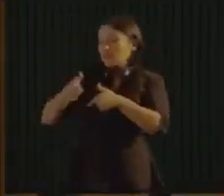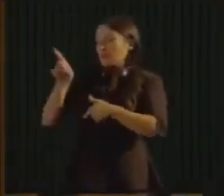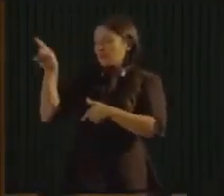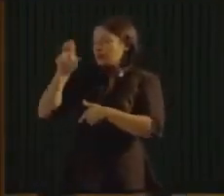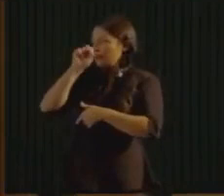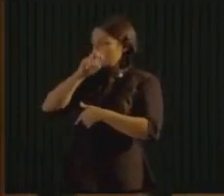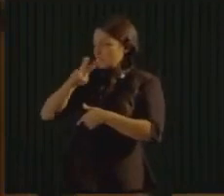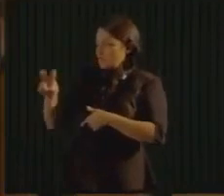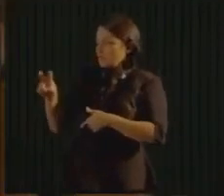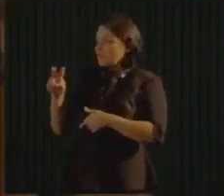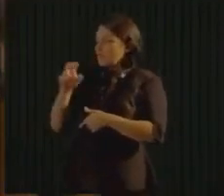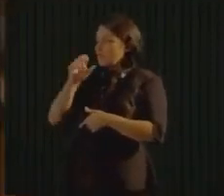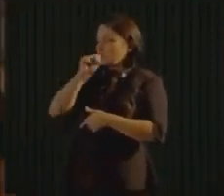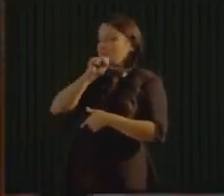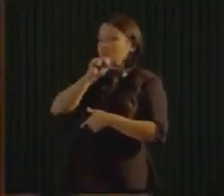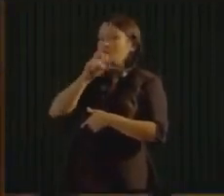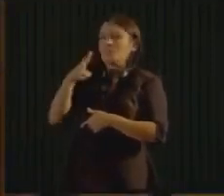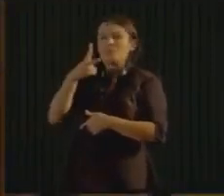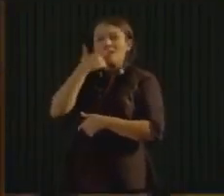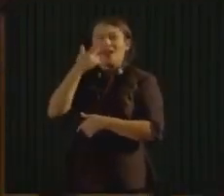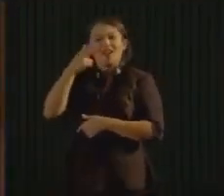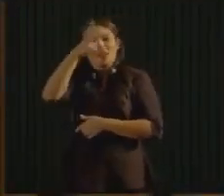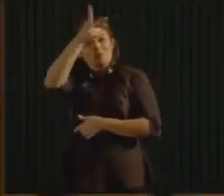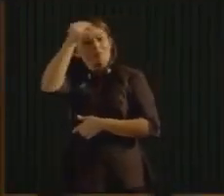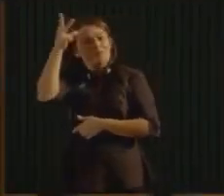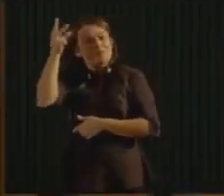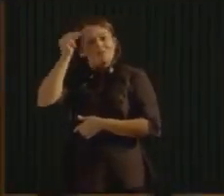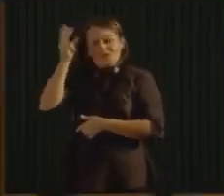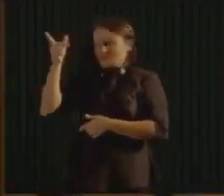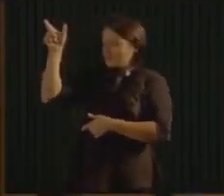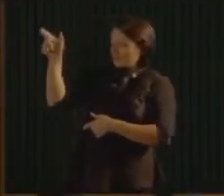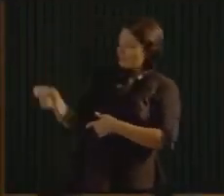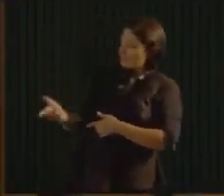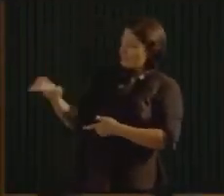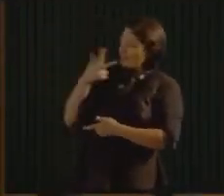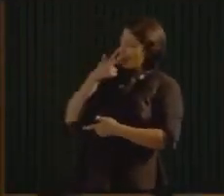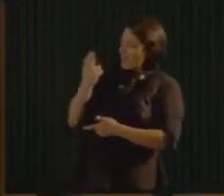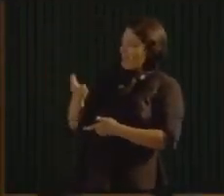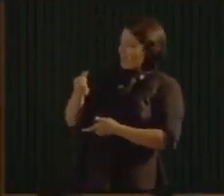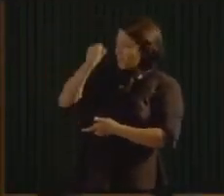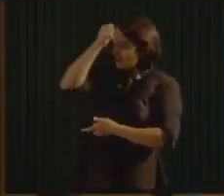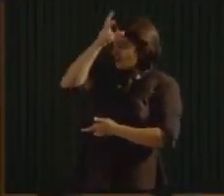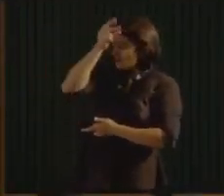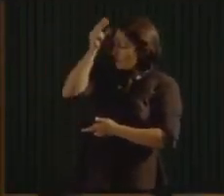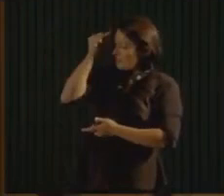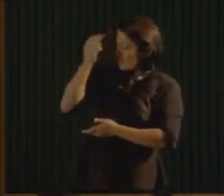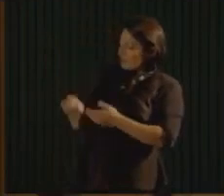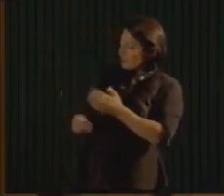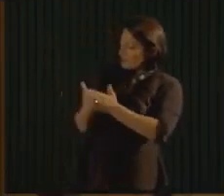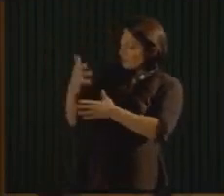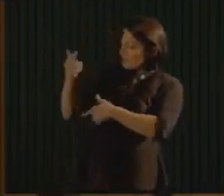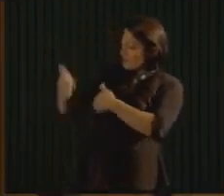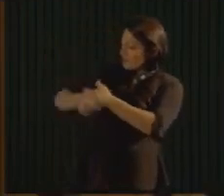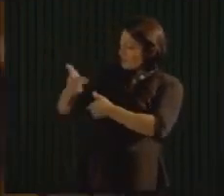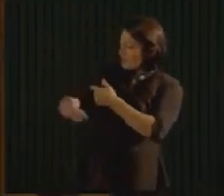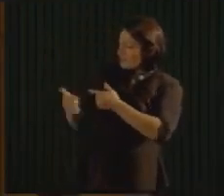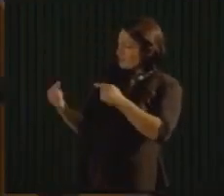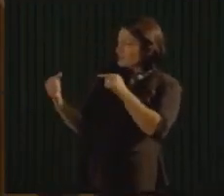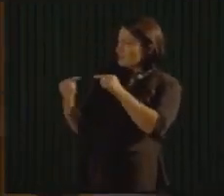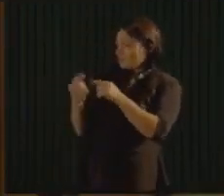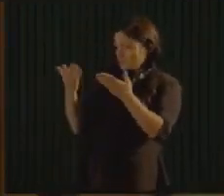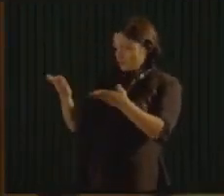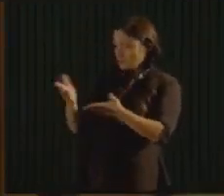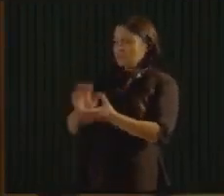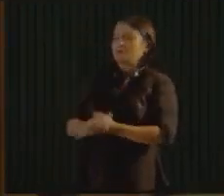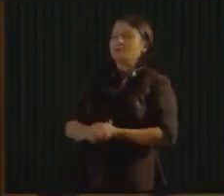even a pre-founder saying, with all these actions that he is developing in Florianópolis and also in